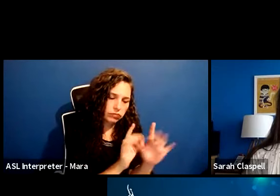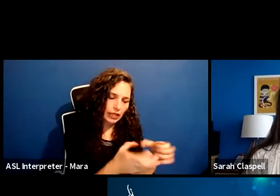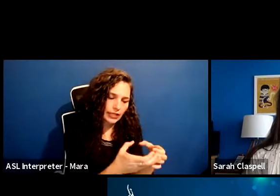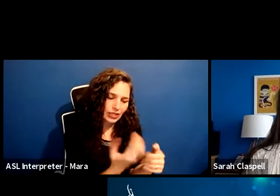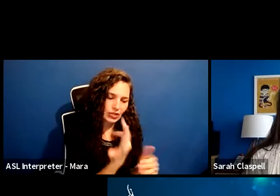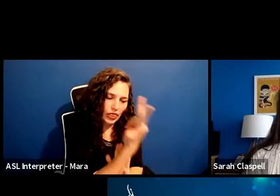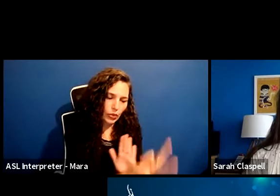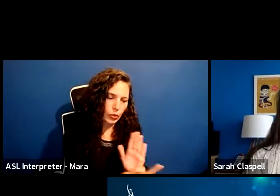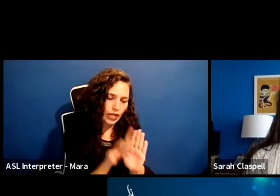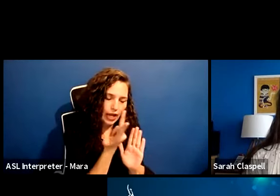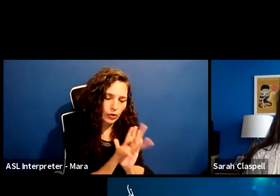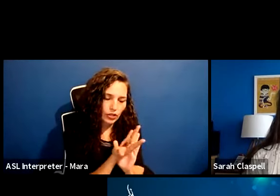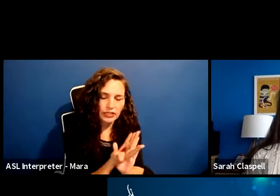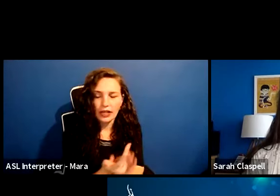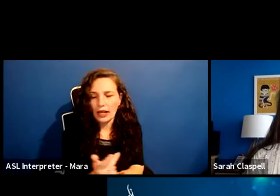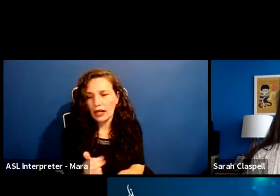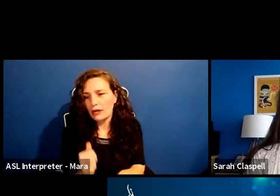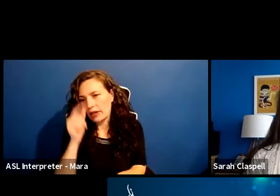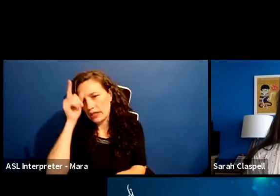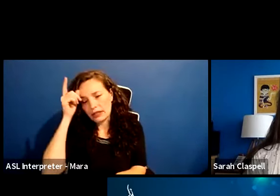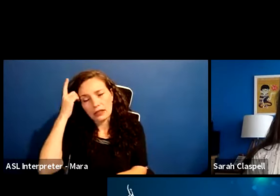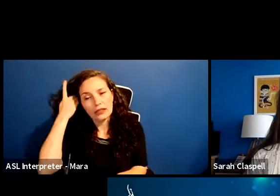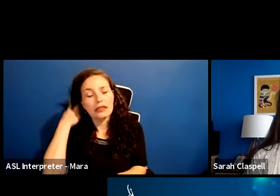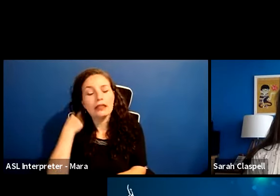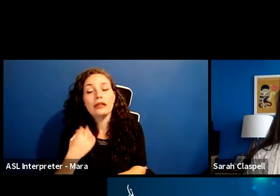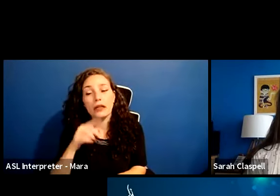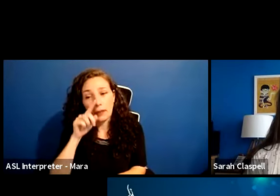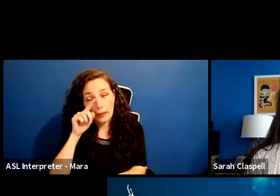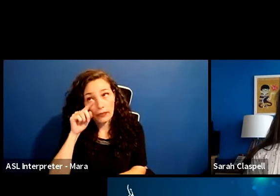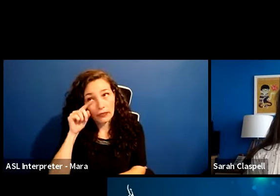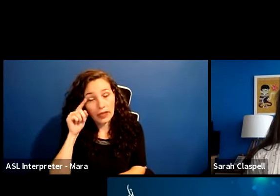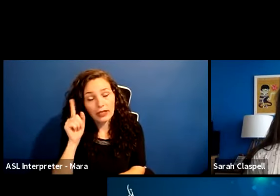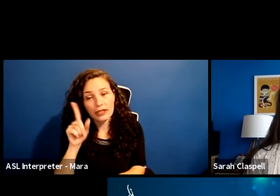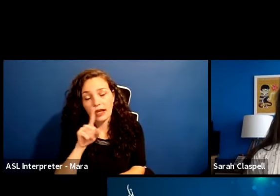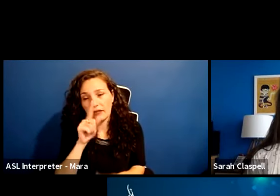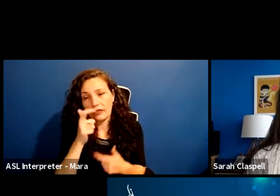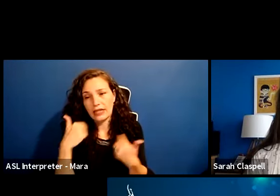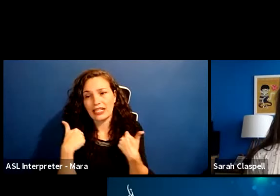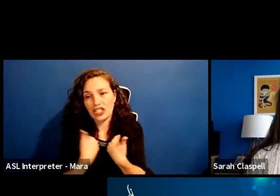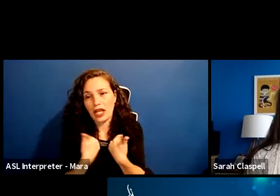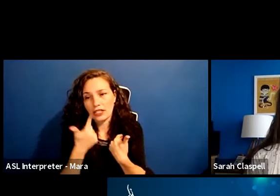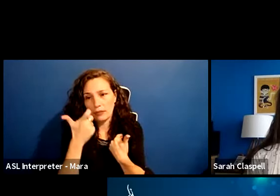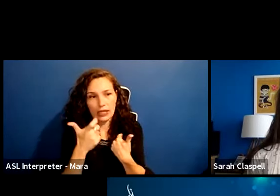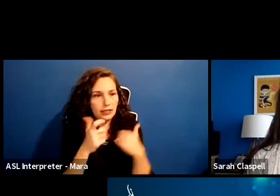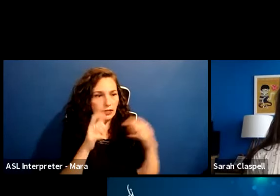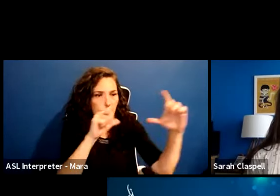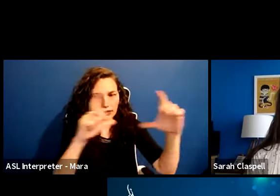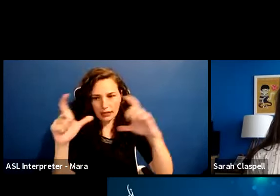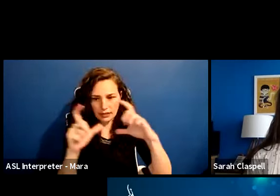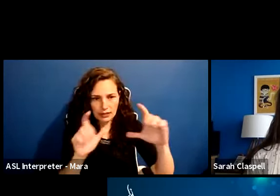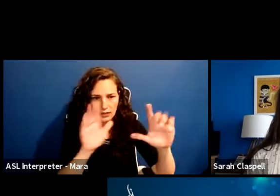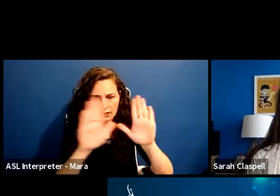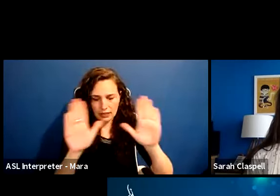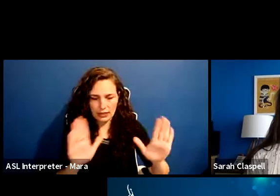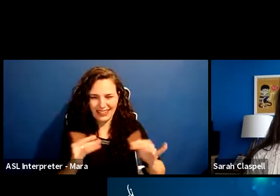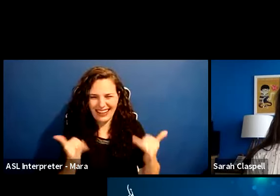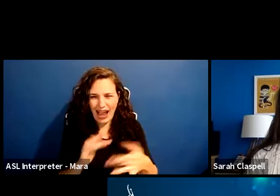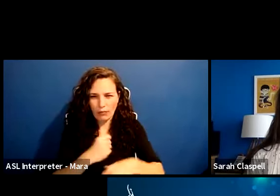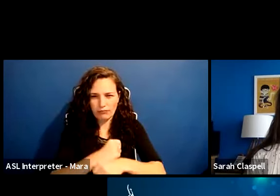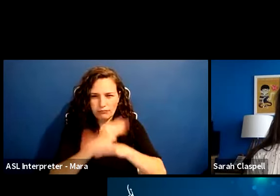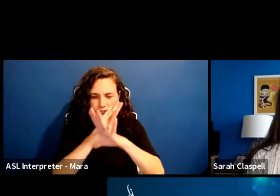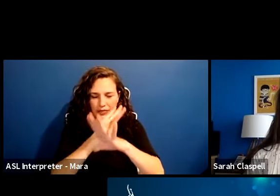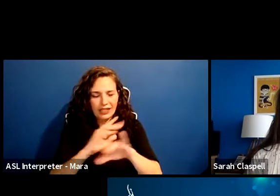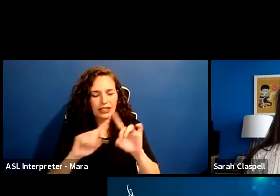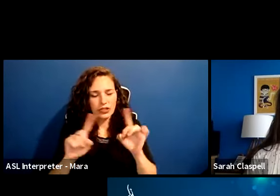brunch square can be exhausting. Um, so we, we've, uh, modified our curriculum for the online world to kind of